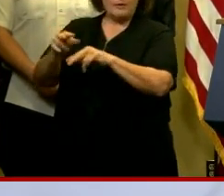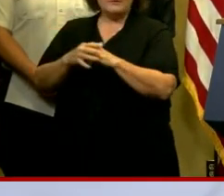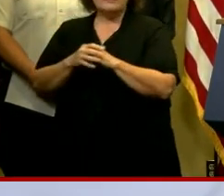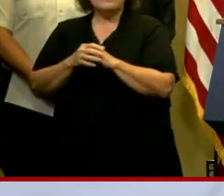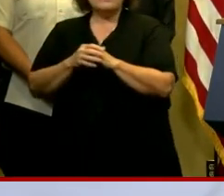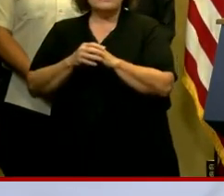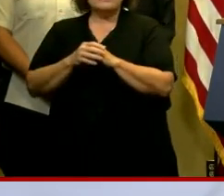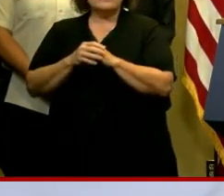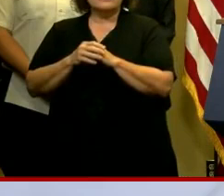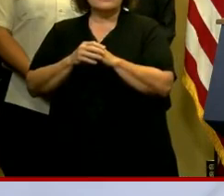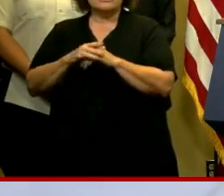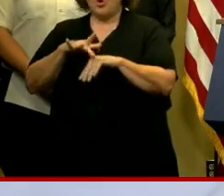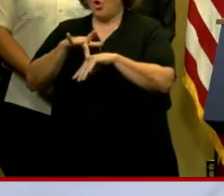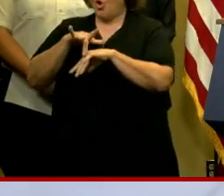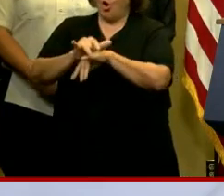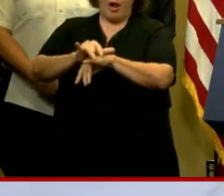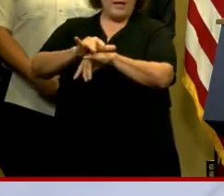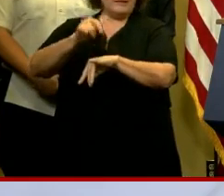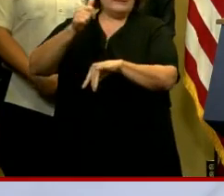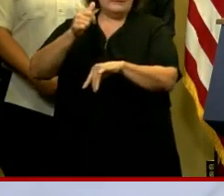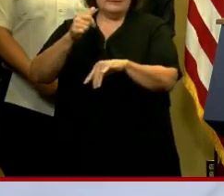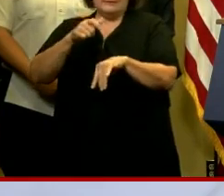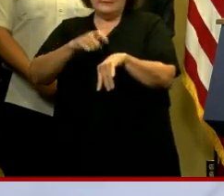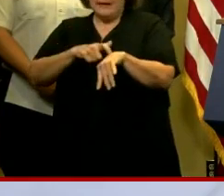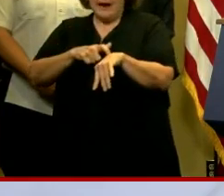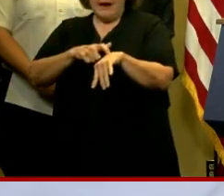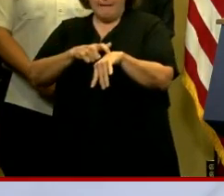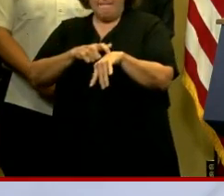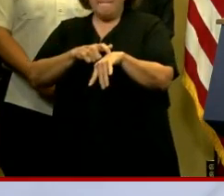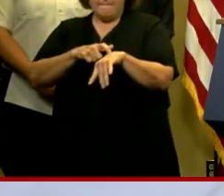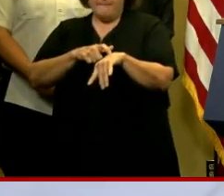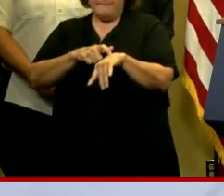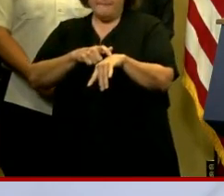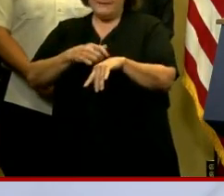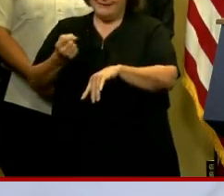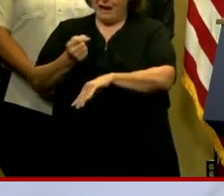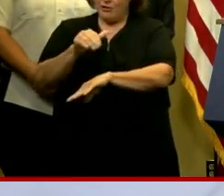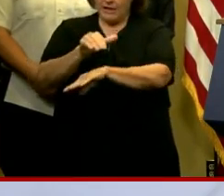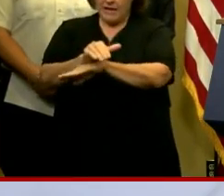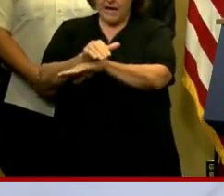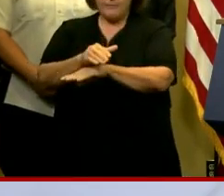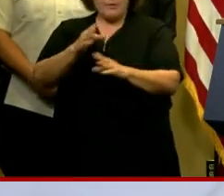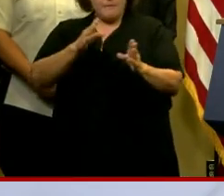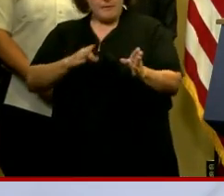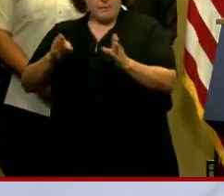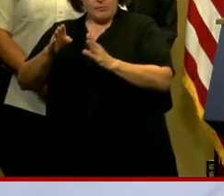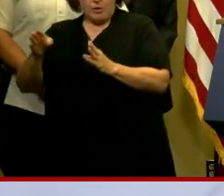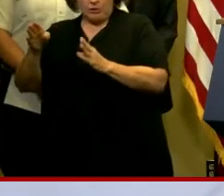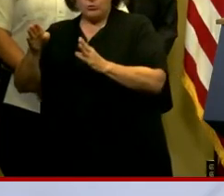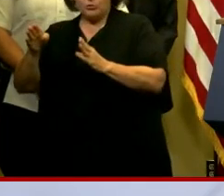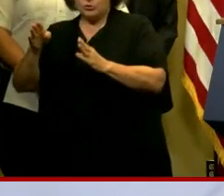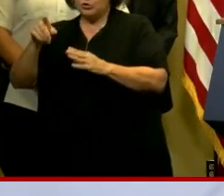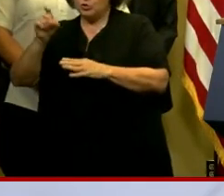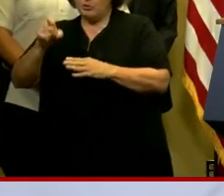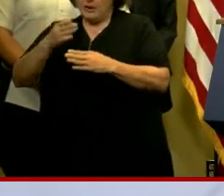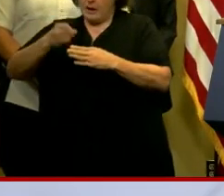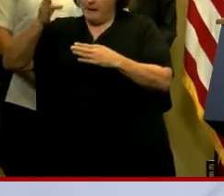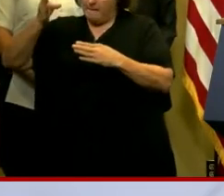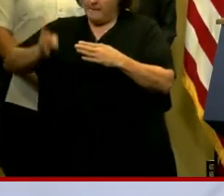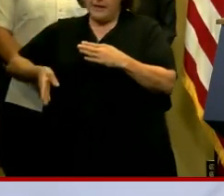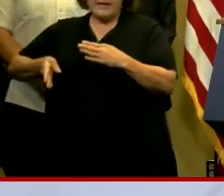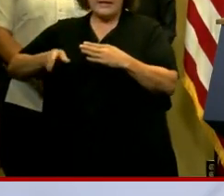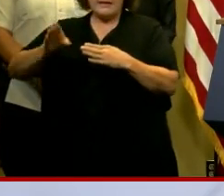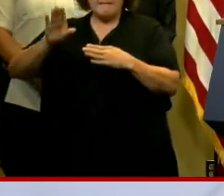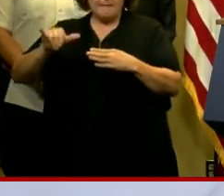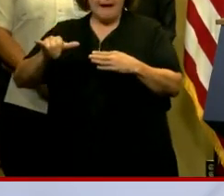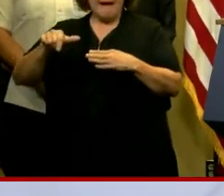earliest reasonable time is late Saturday night. Preparations, as you should know, should be completed by